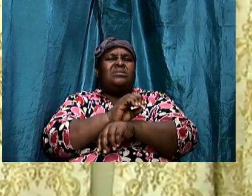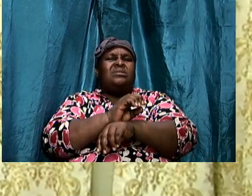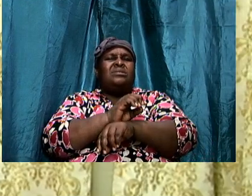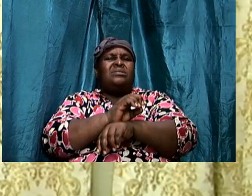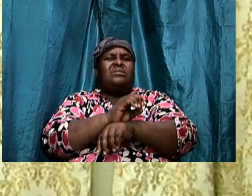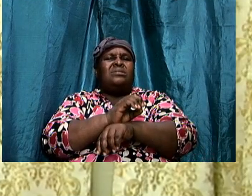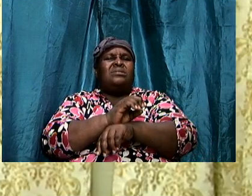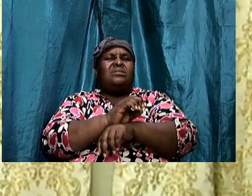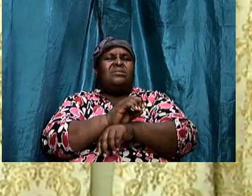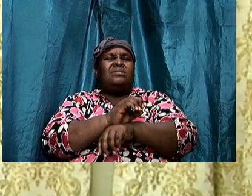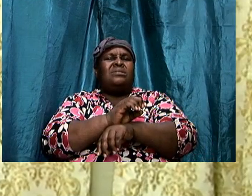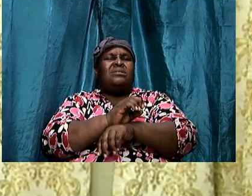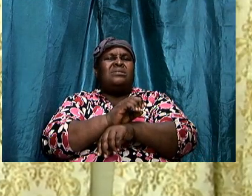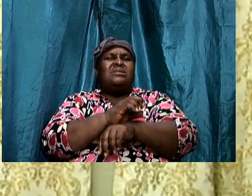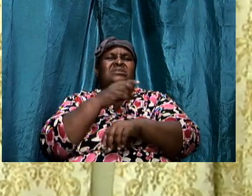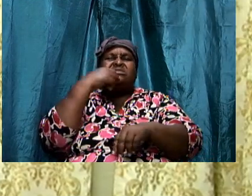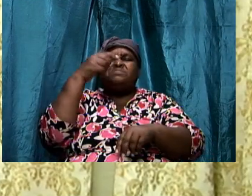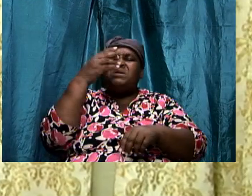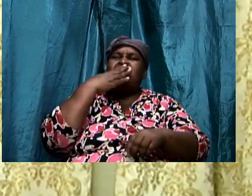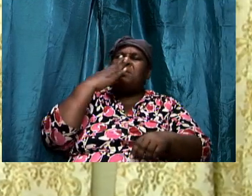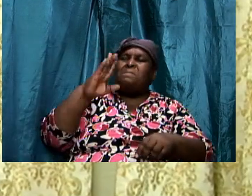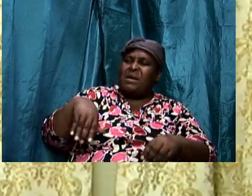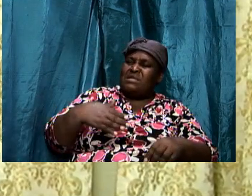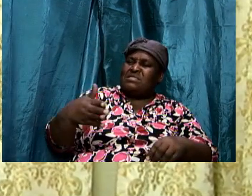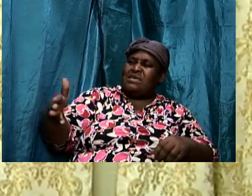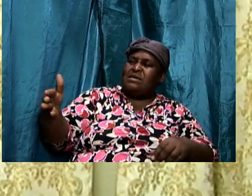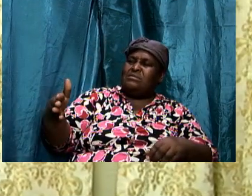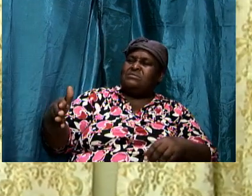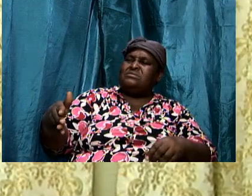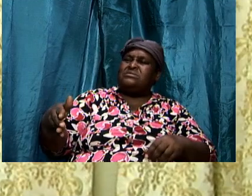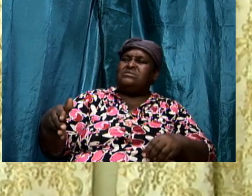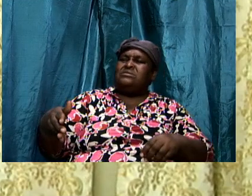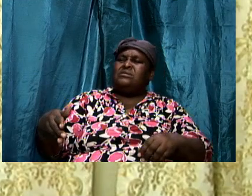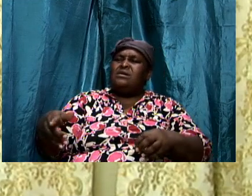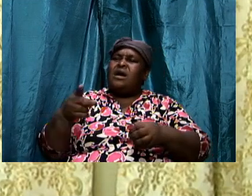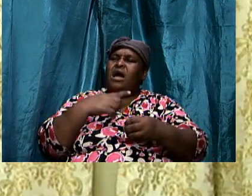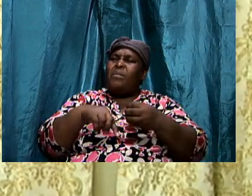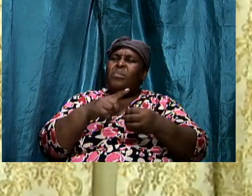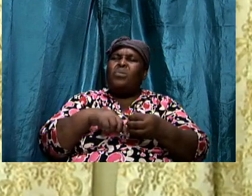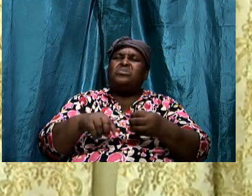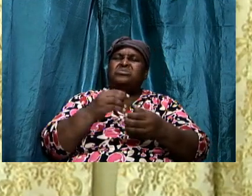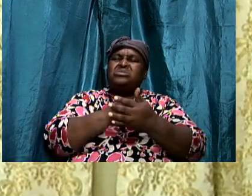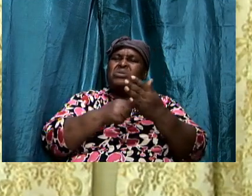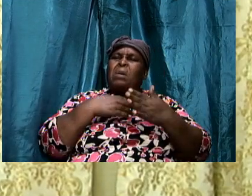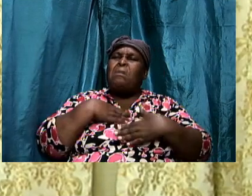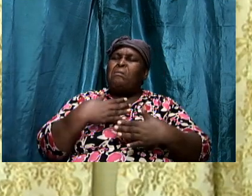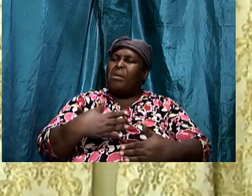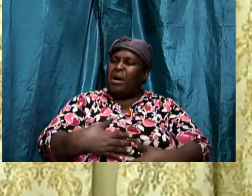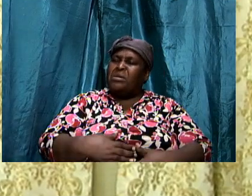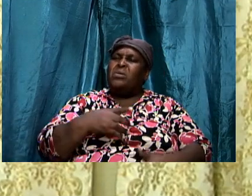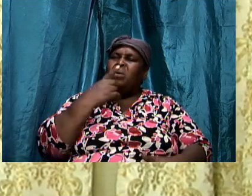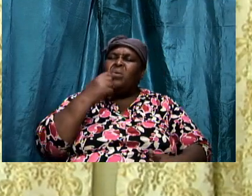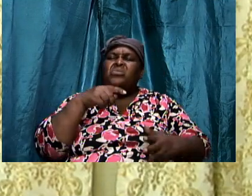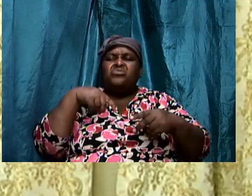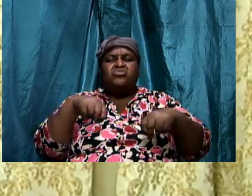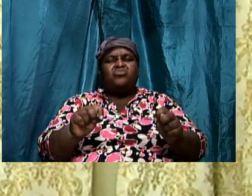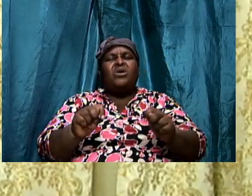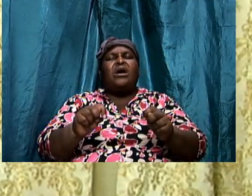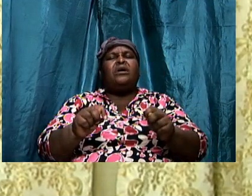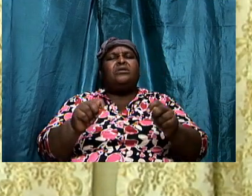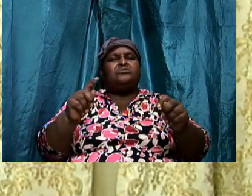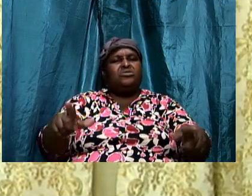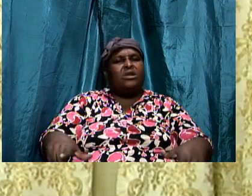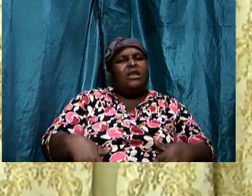in a particular way in and try to tell them you go on like you're mr righteous or